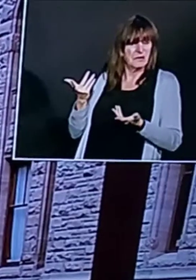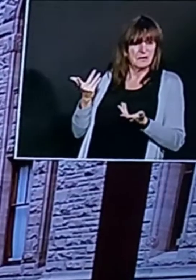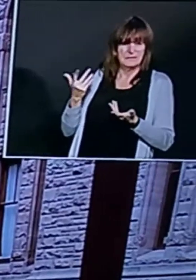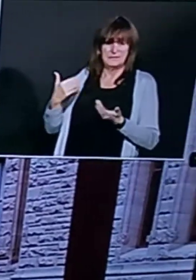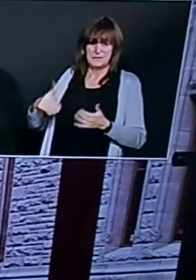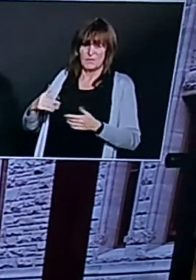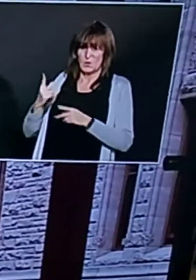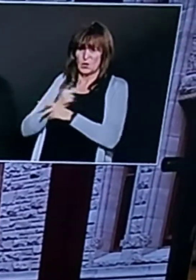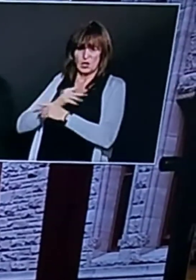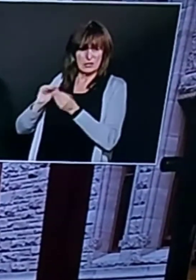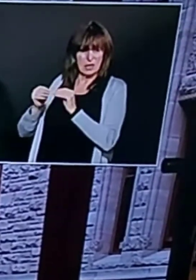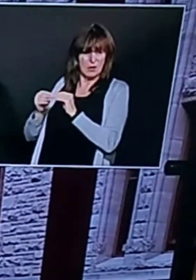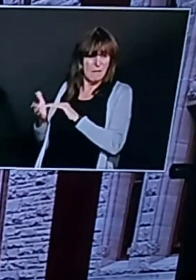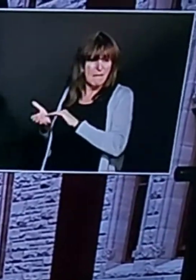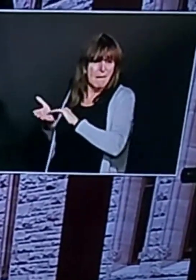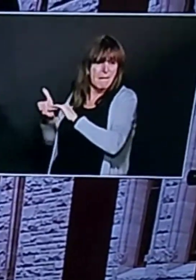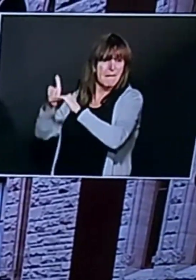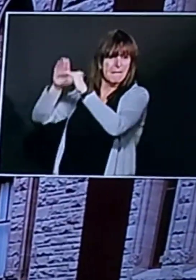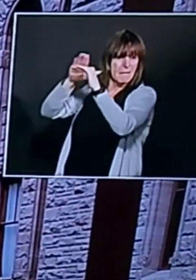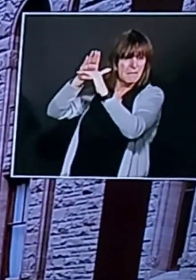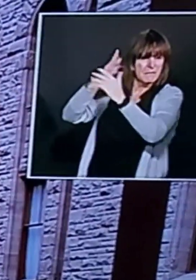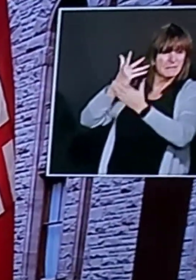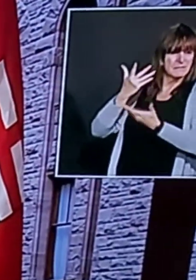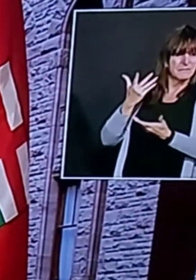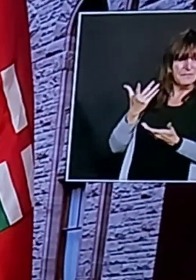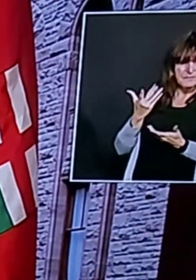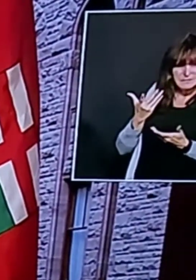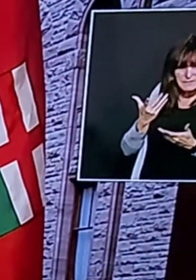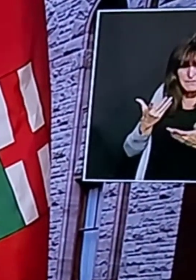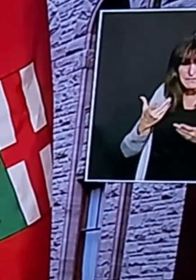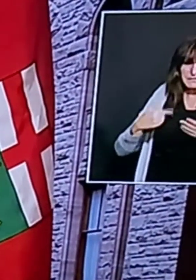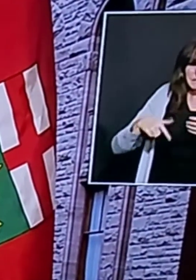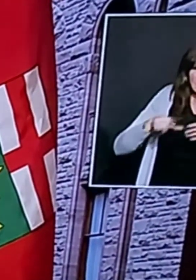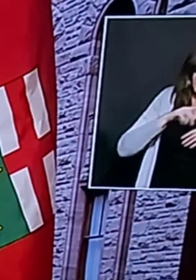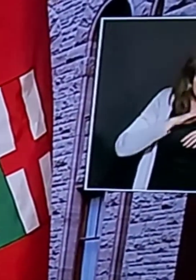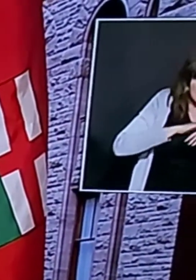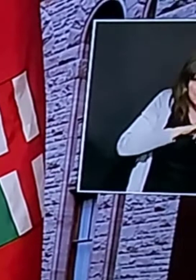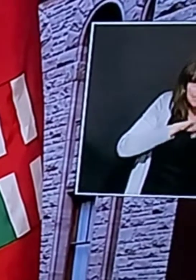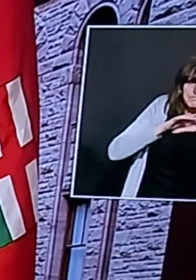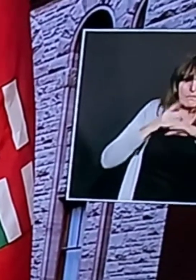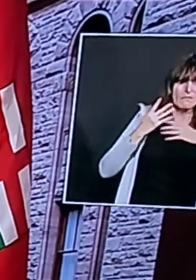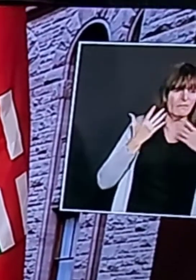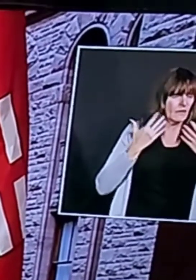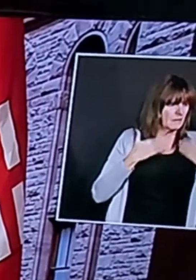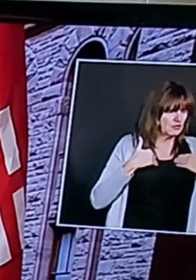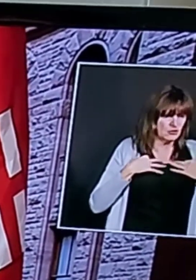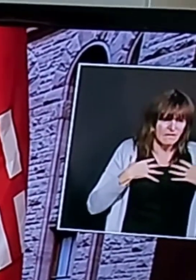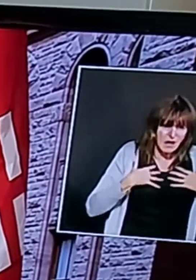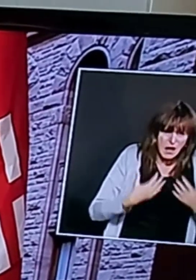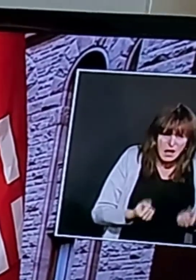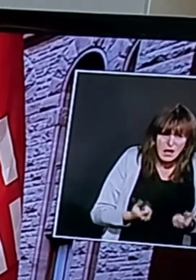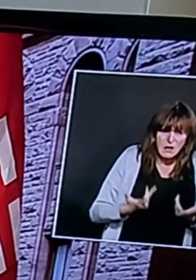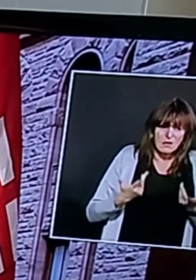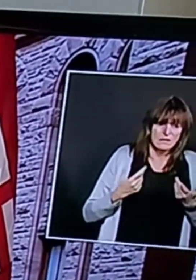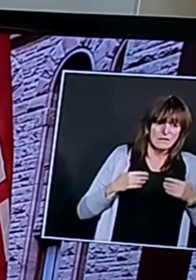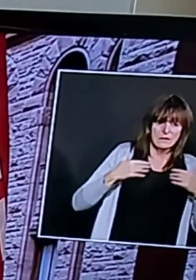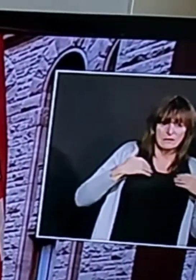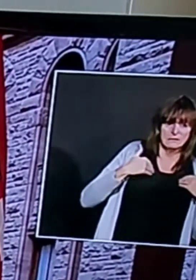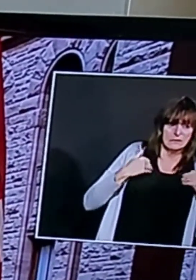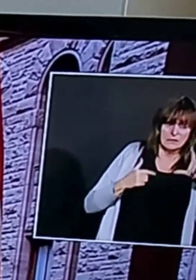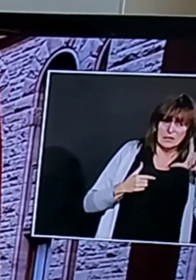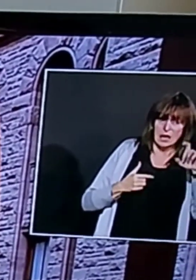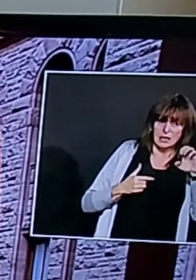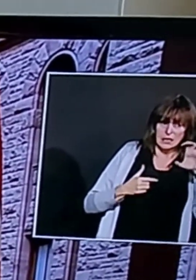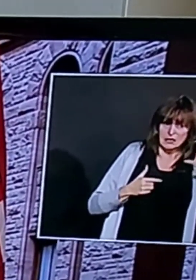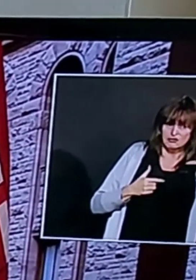in the past and have been lots of consultation with the ministry of education and with minister lecce and um we